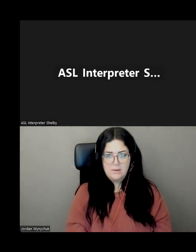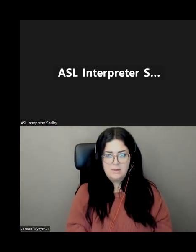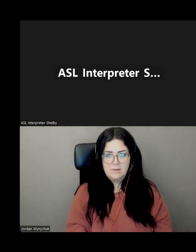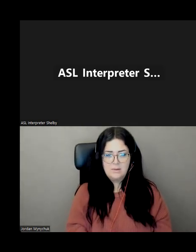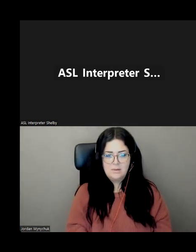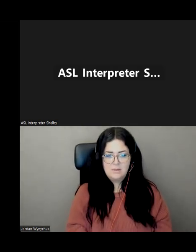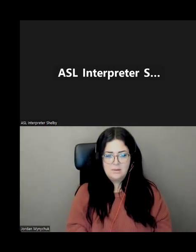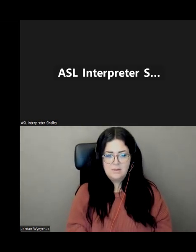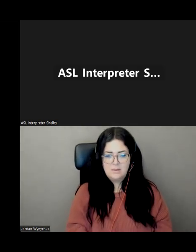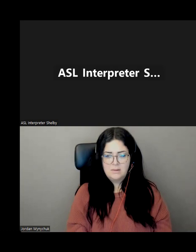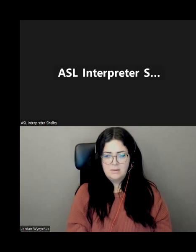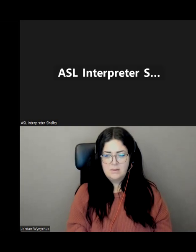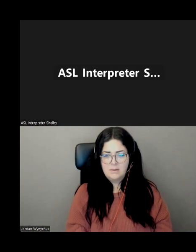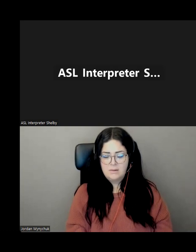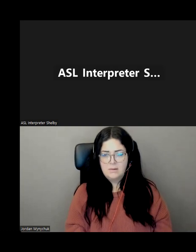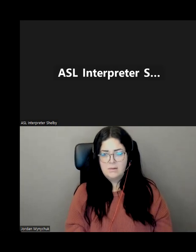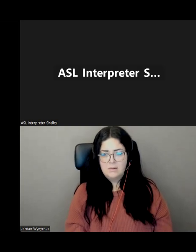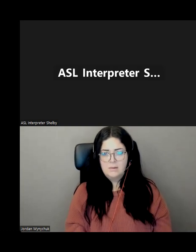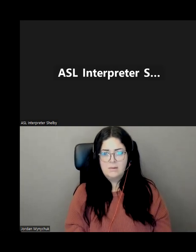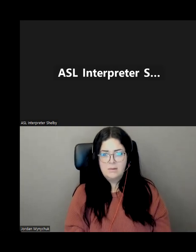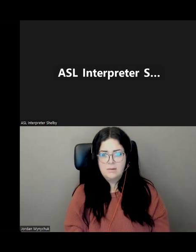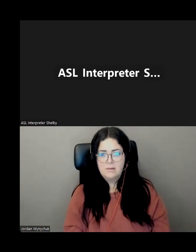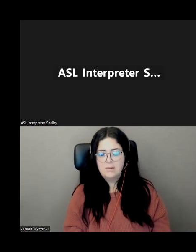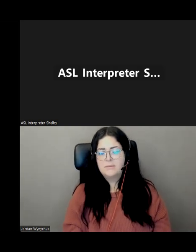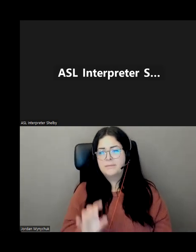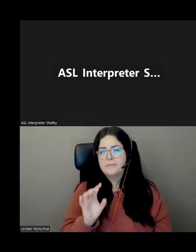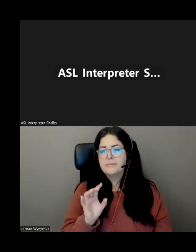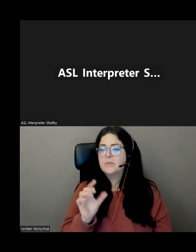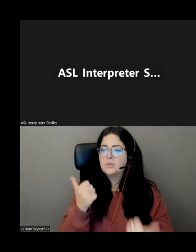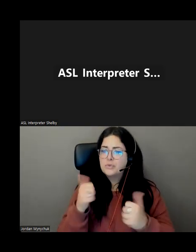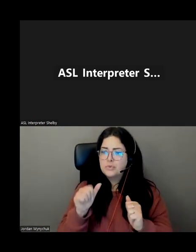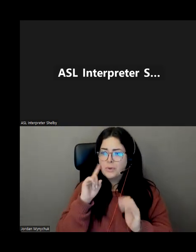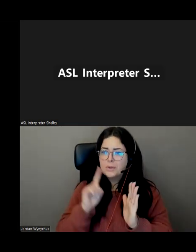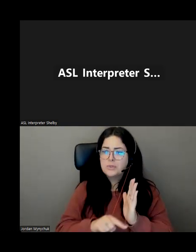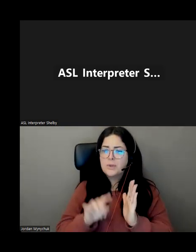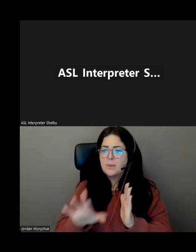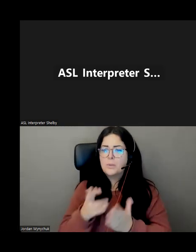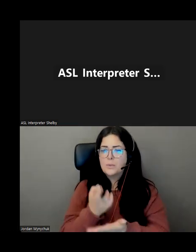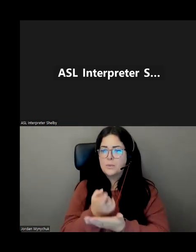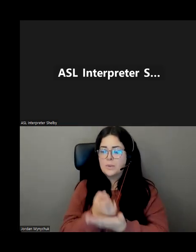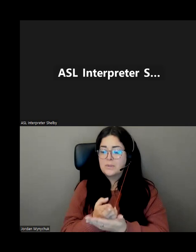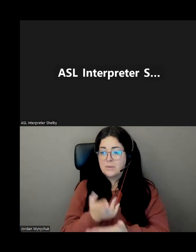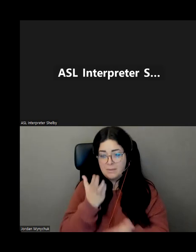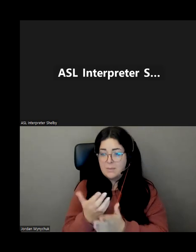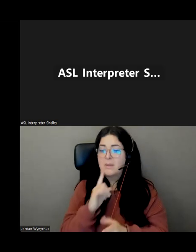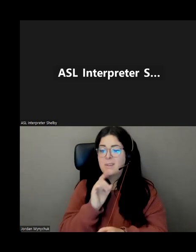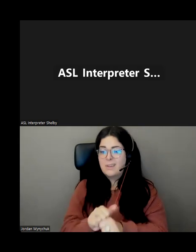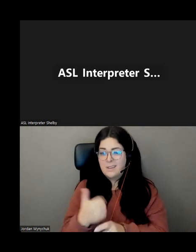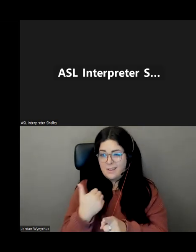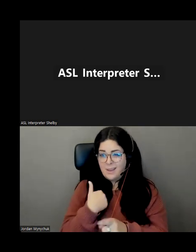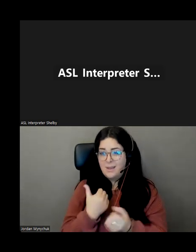a little bit further because that might give you another little bit of peace of mind knowing that you you actually may have the response supports there